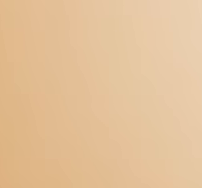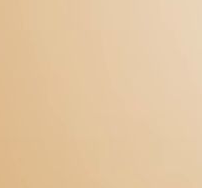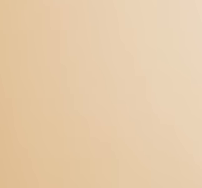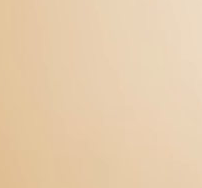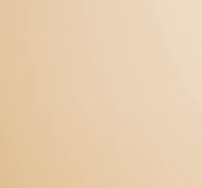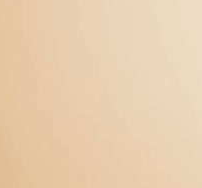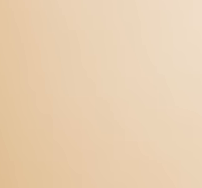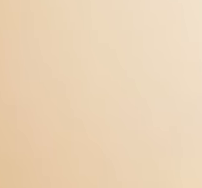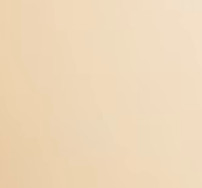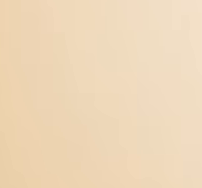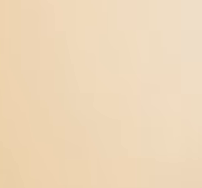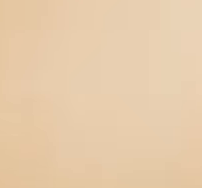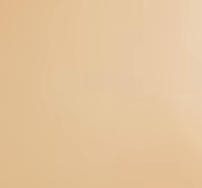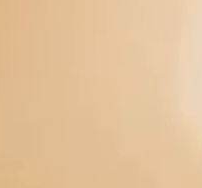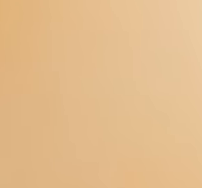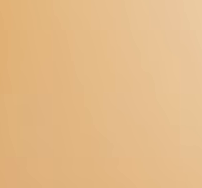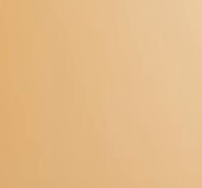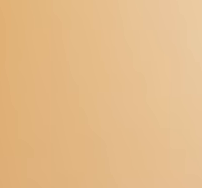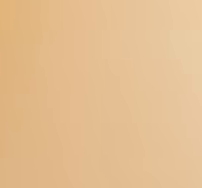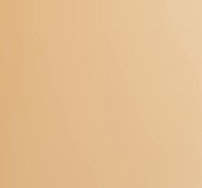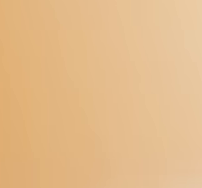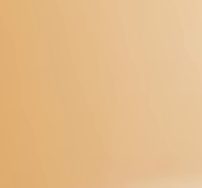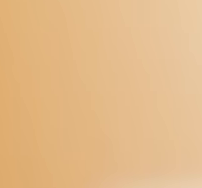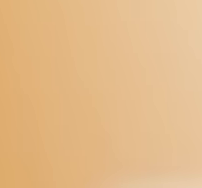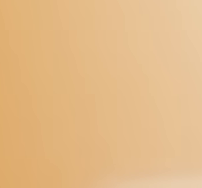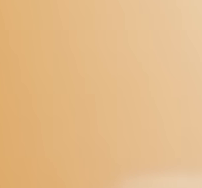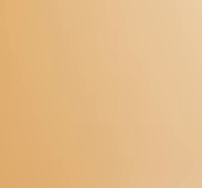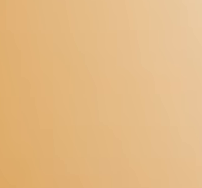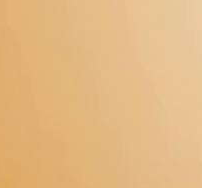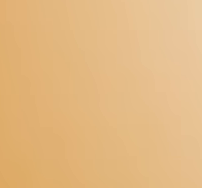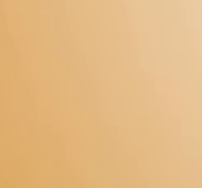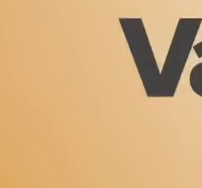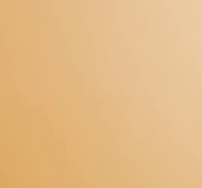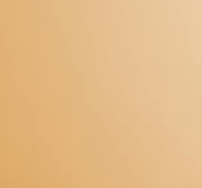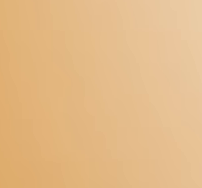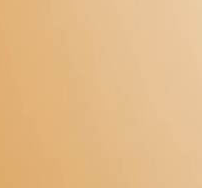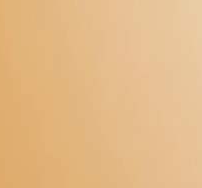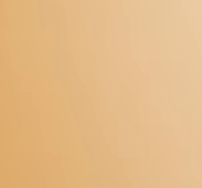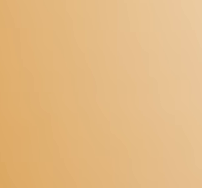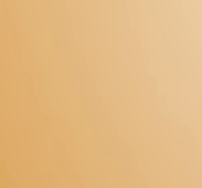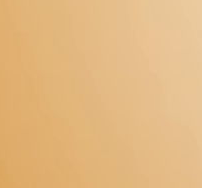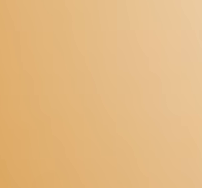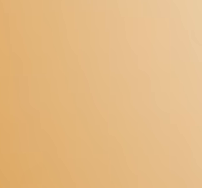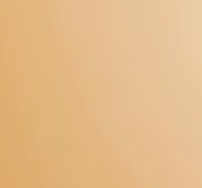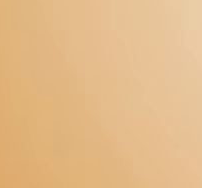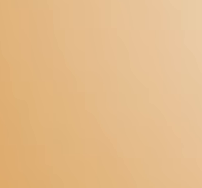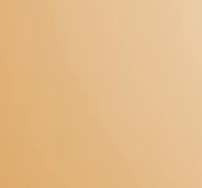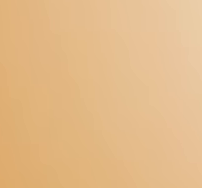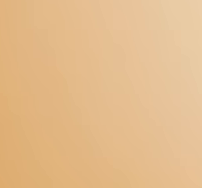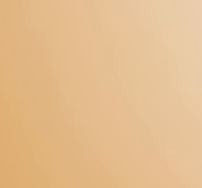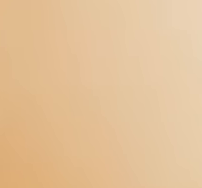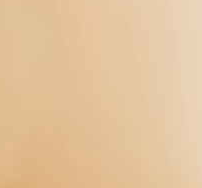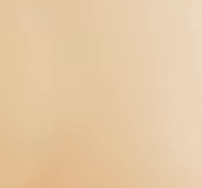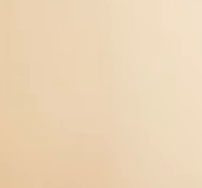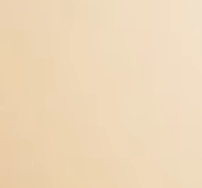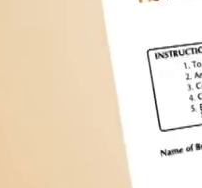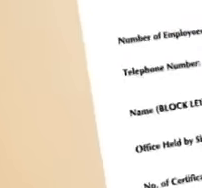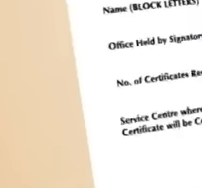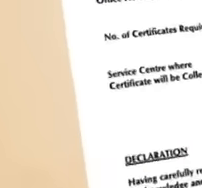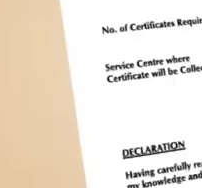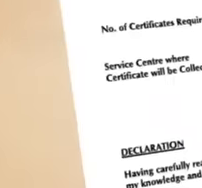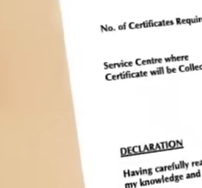an employer who qualifies for a Certificate of Compliance will receive a Certificate valid for three months from the date it is issued.